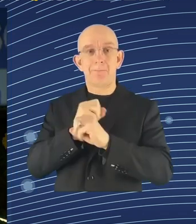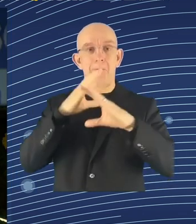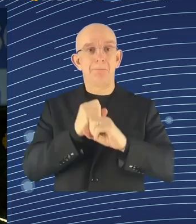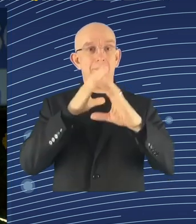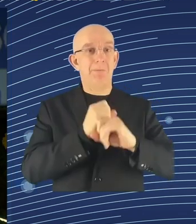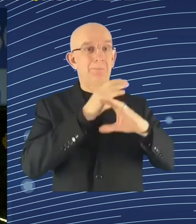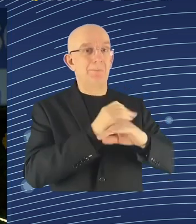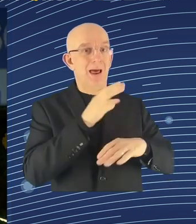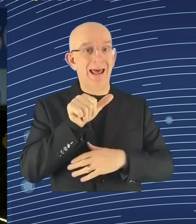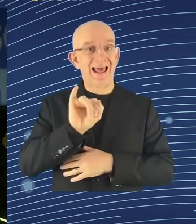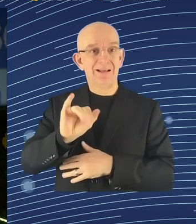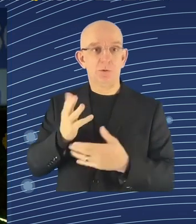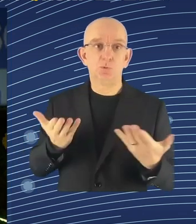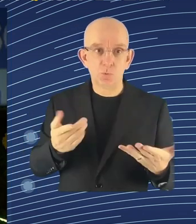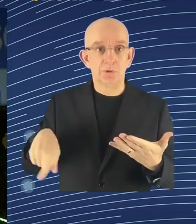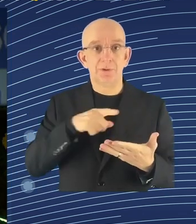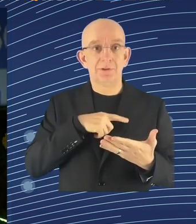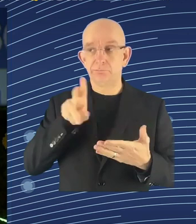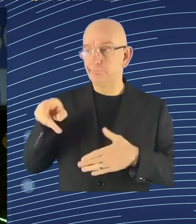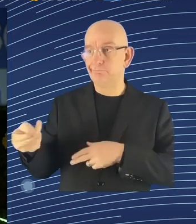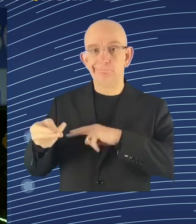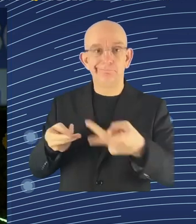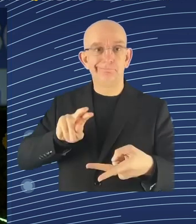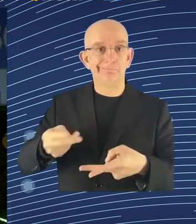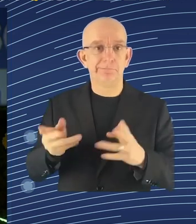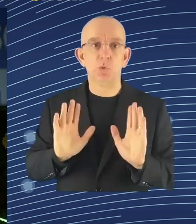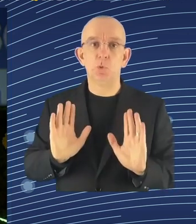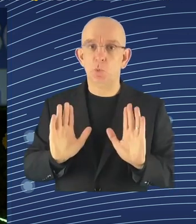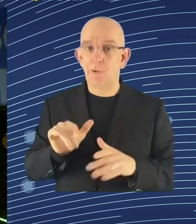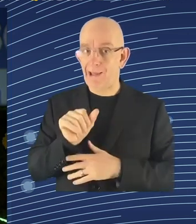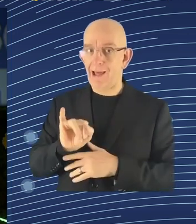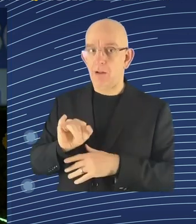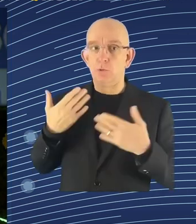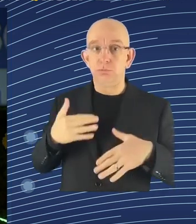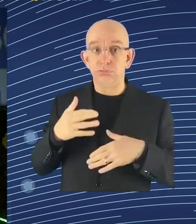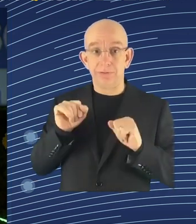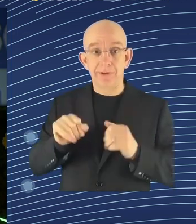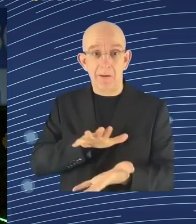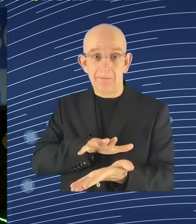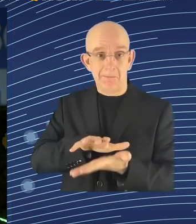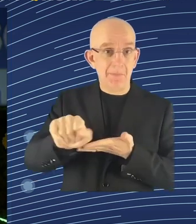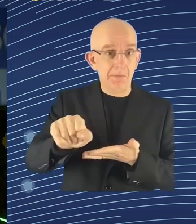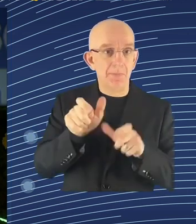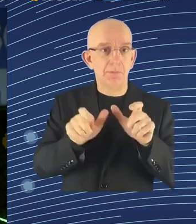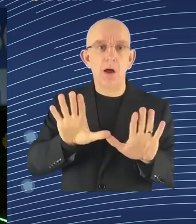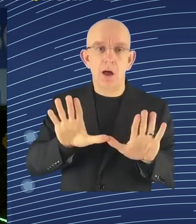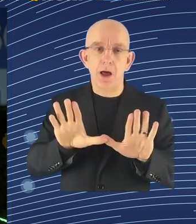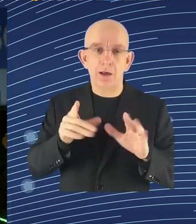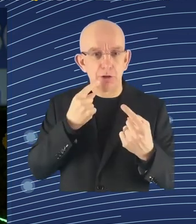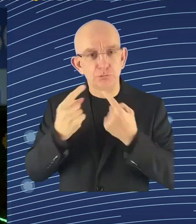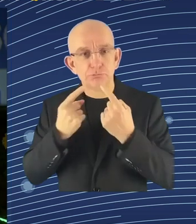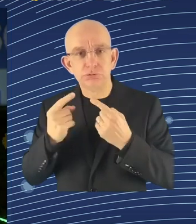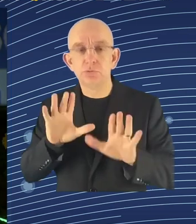.5 trillion euro increase in annual global GDP over the next 10 years. AI can also